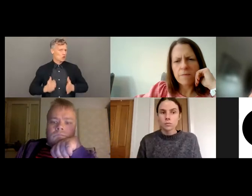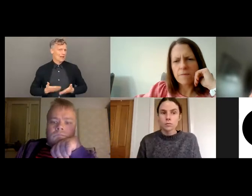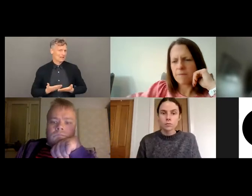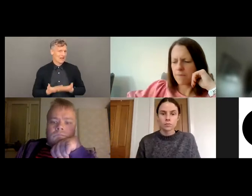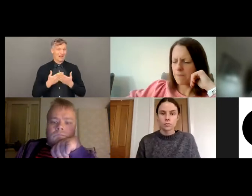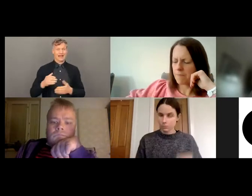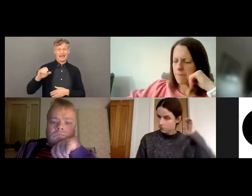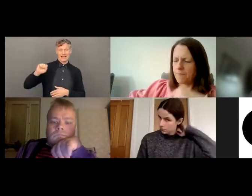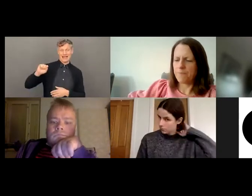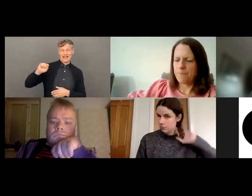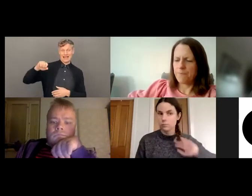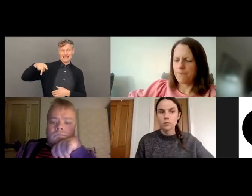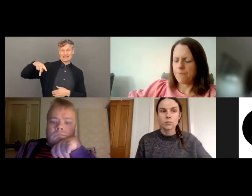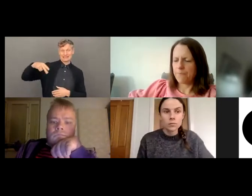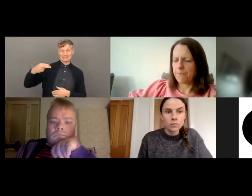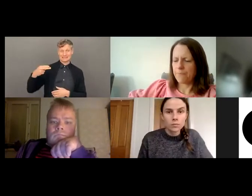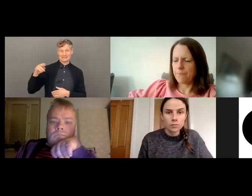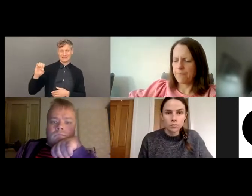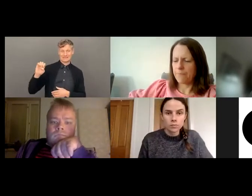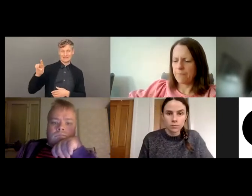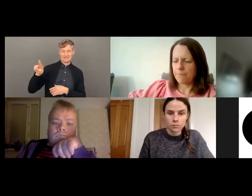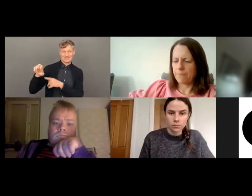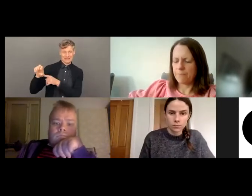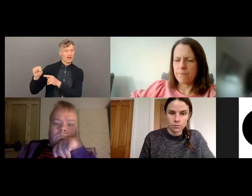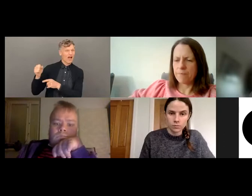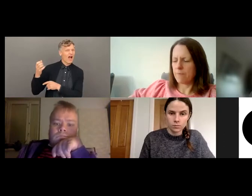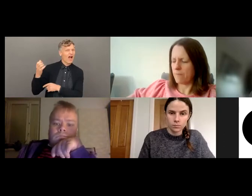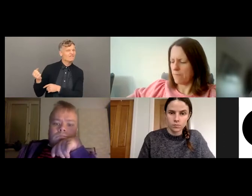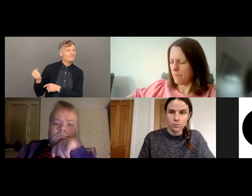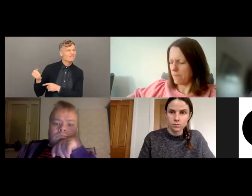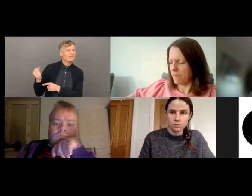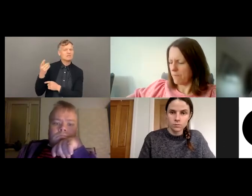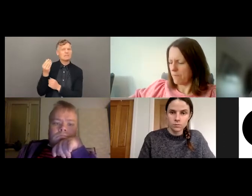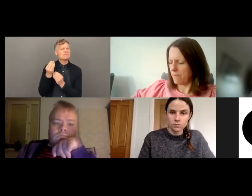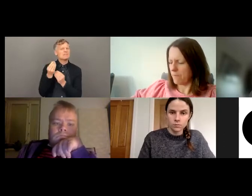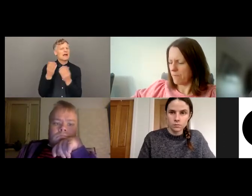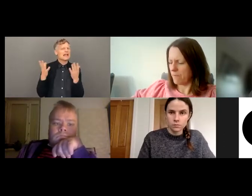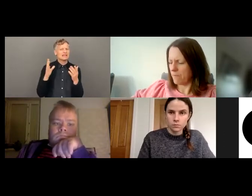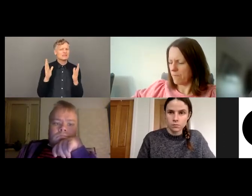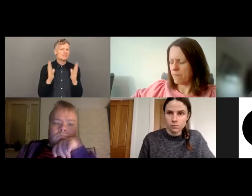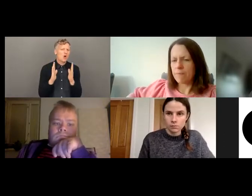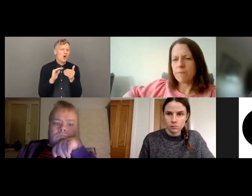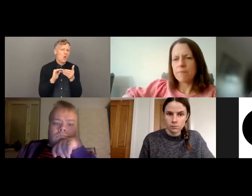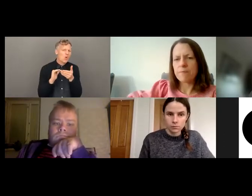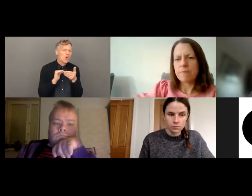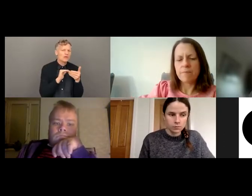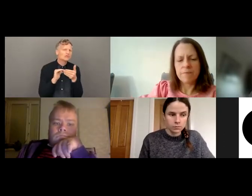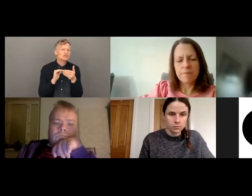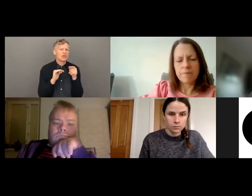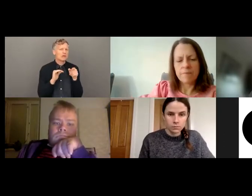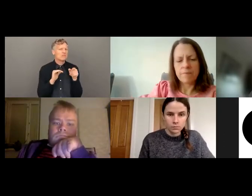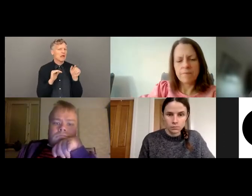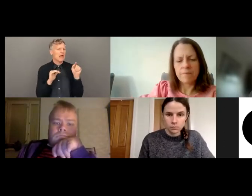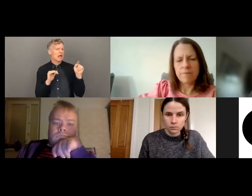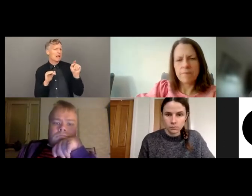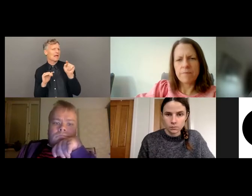small organizations in the development context. I want a bit of term. don't like that term, but they're not really heavily